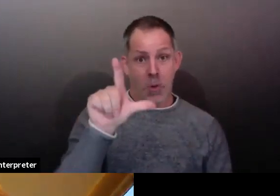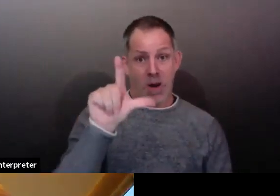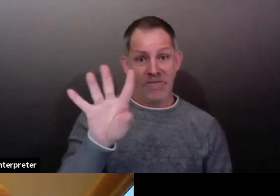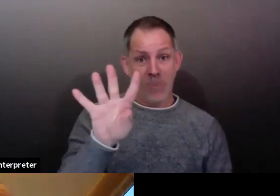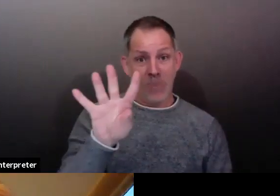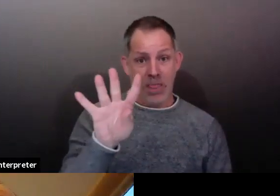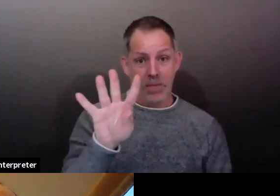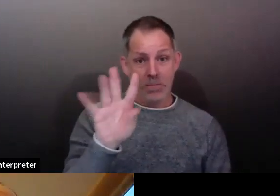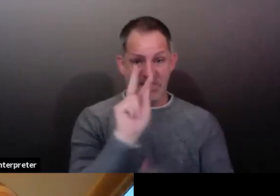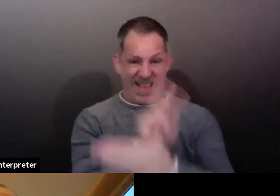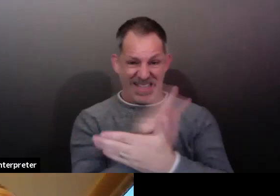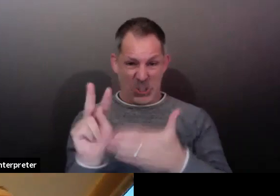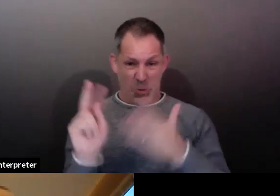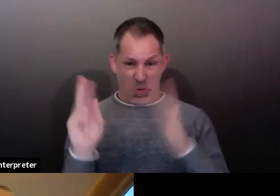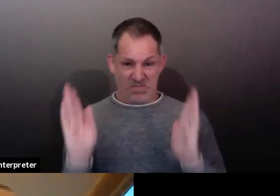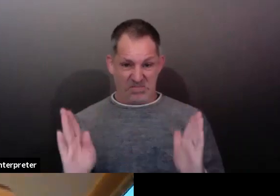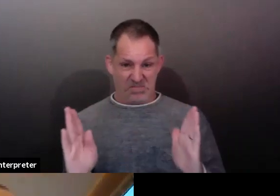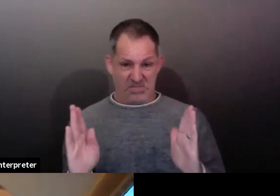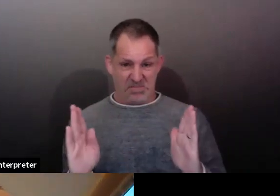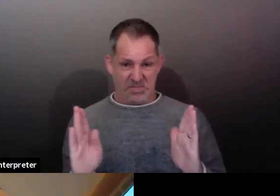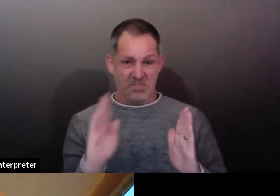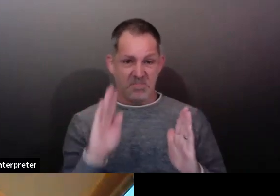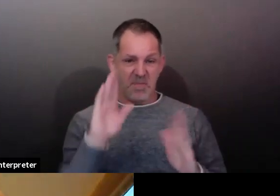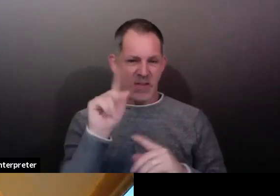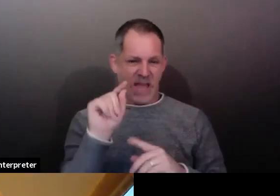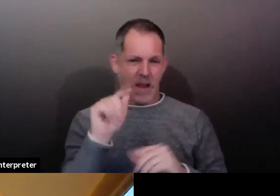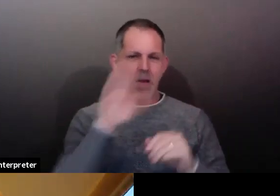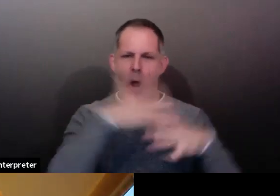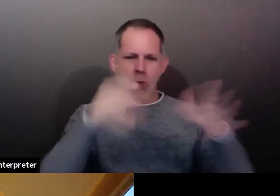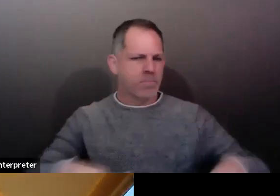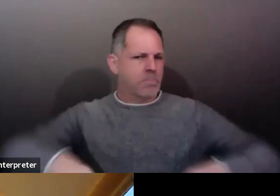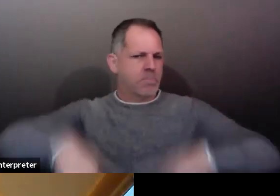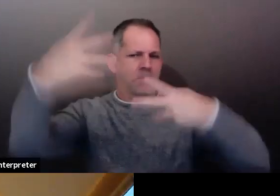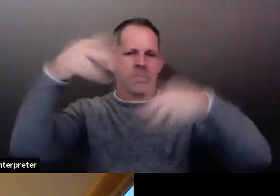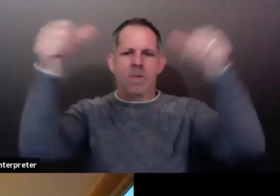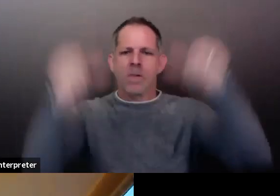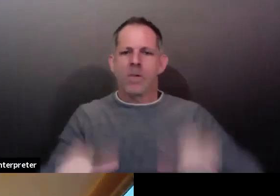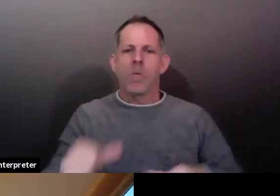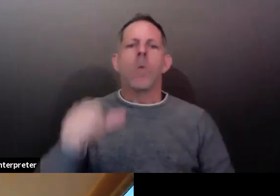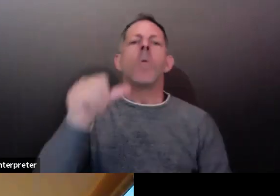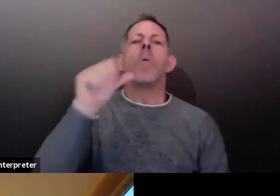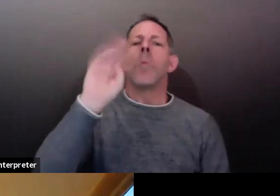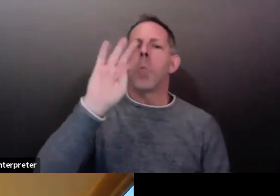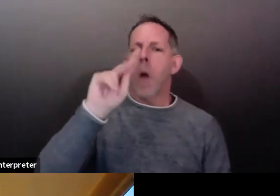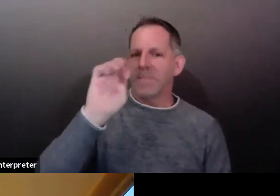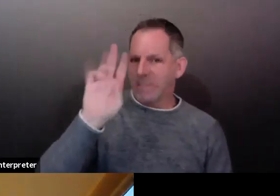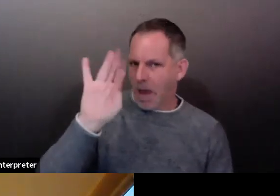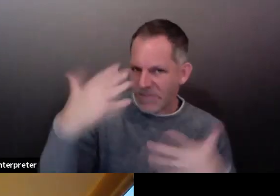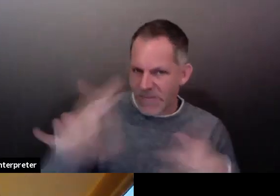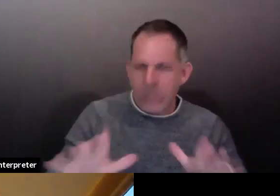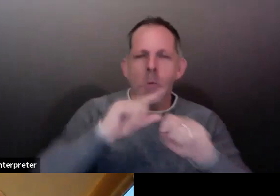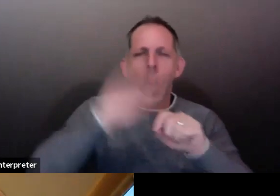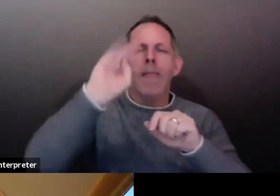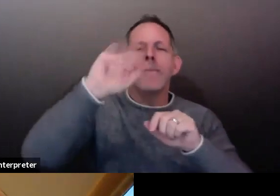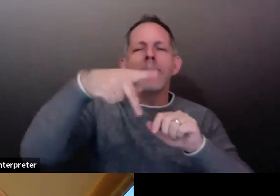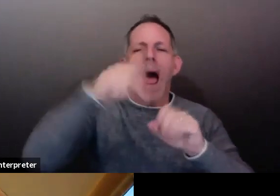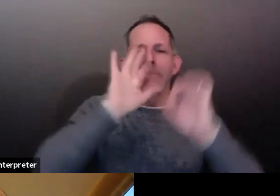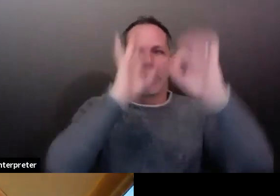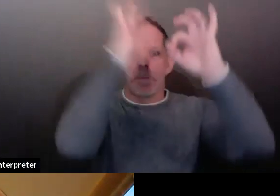and the heat maps, those were all posted yesterday. So with that, I'd like to turn it back to Executive Summers.